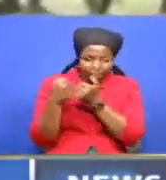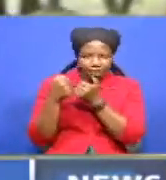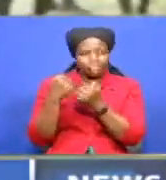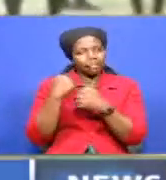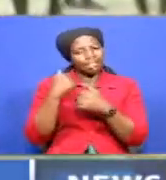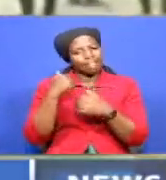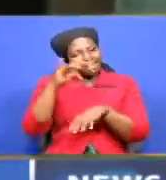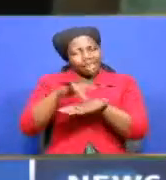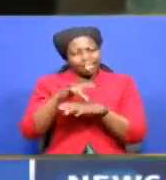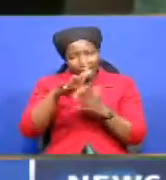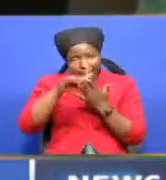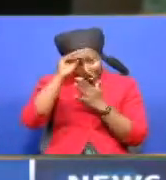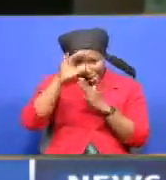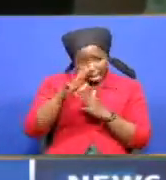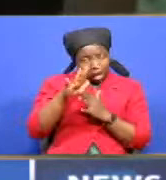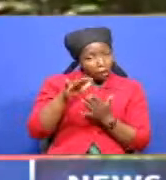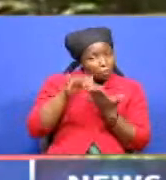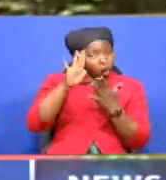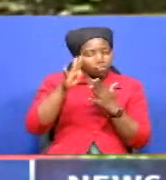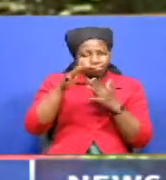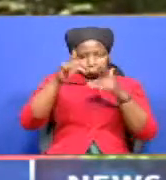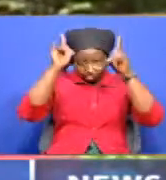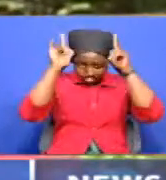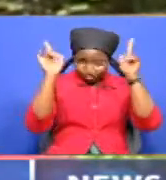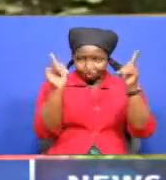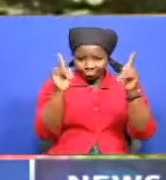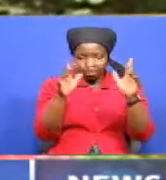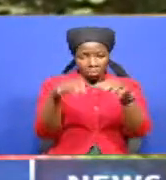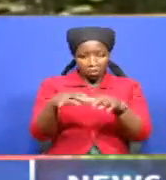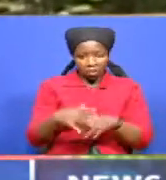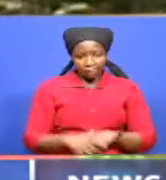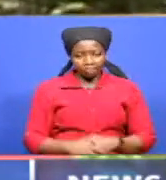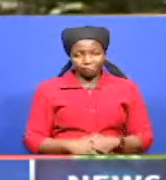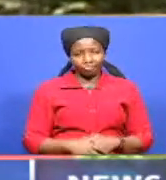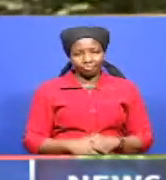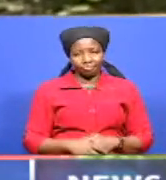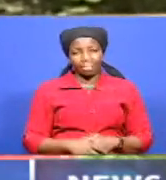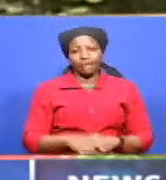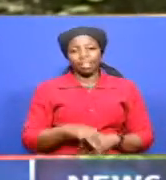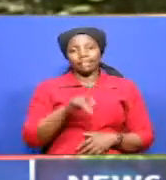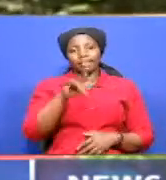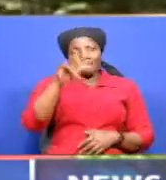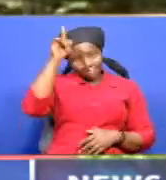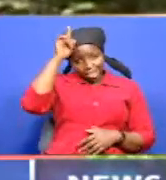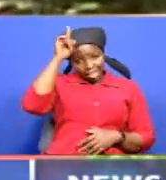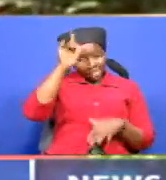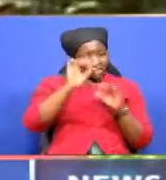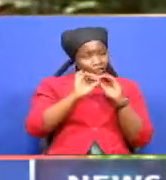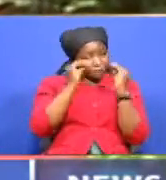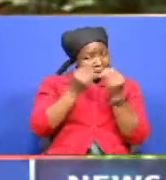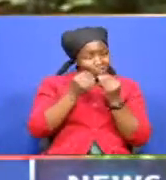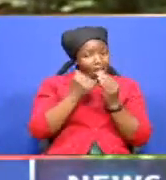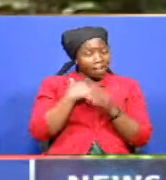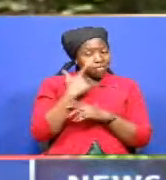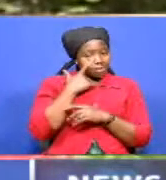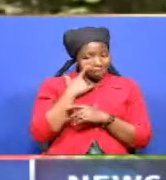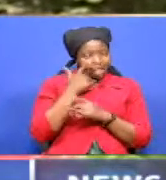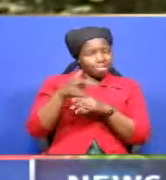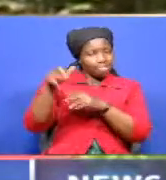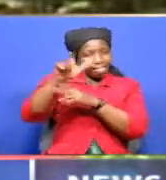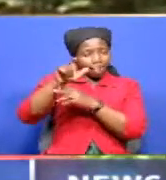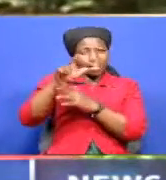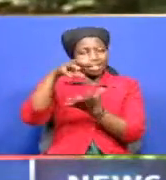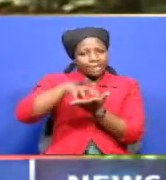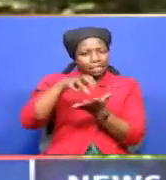predominantly pastoralist communities The grassroots organizations have noticed increased incidences of gender